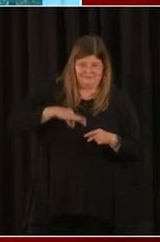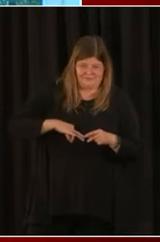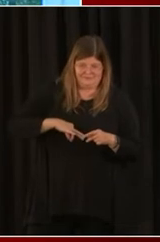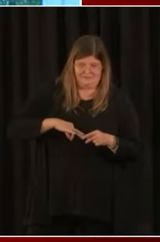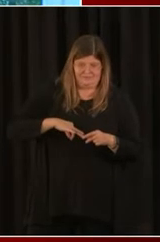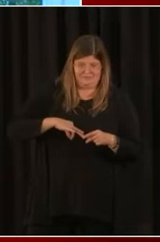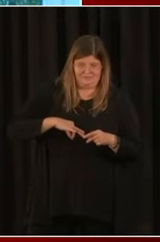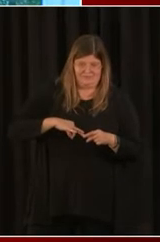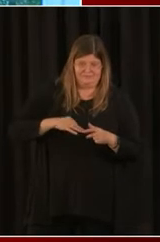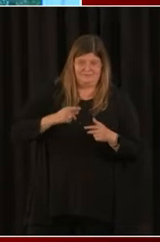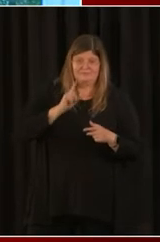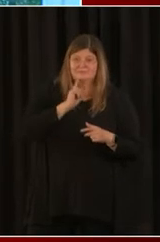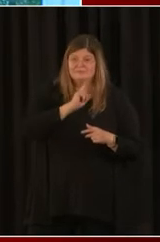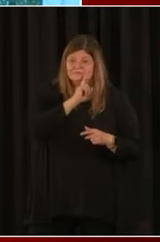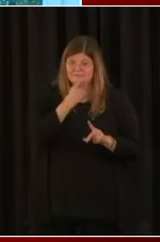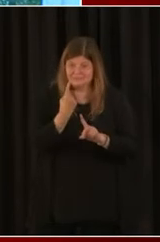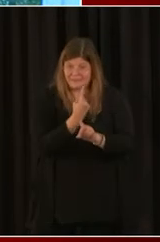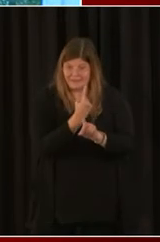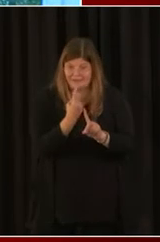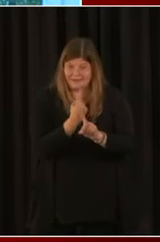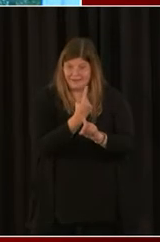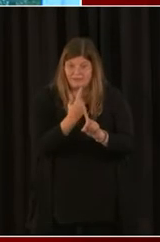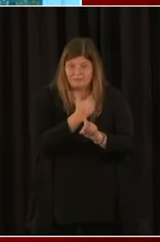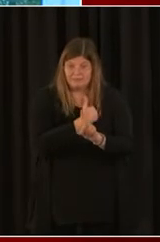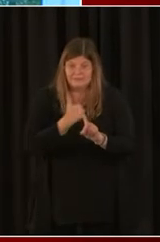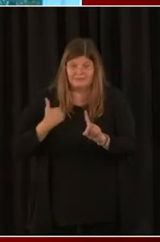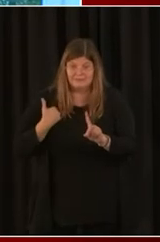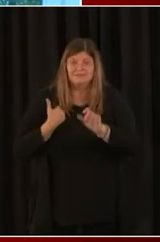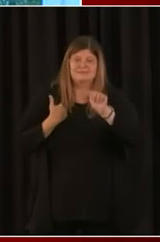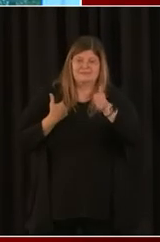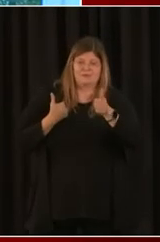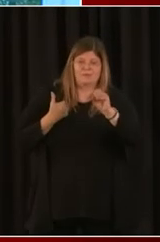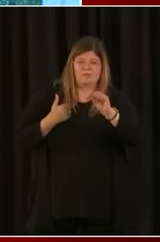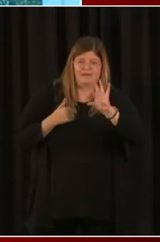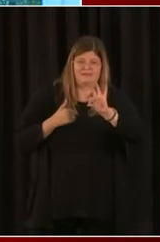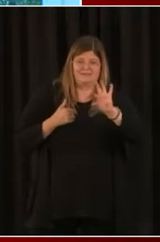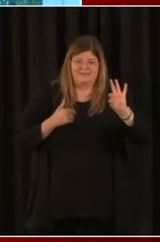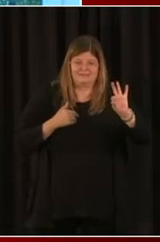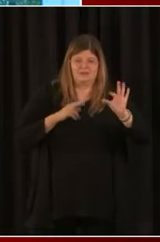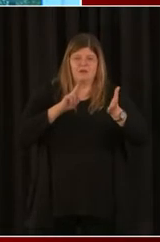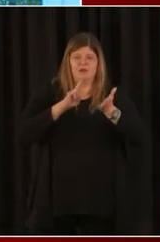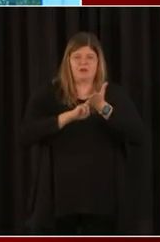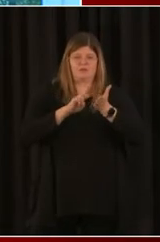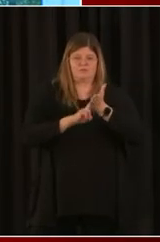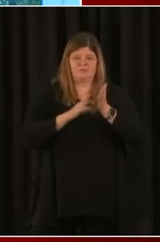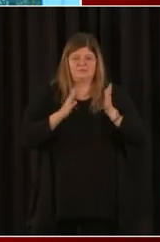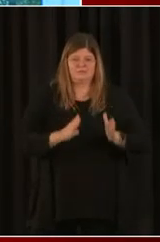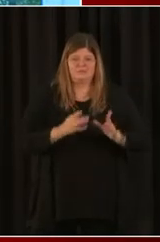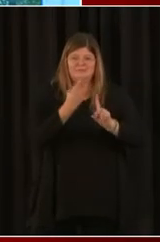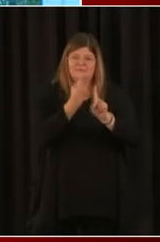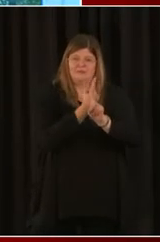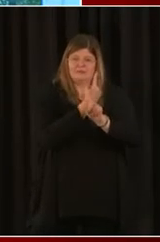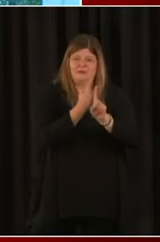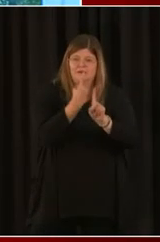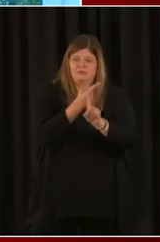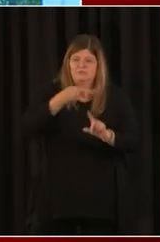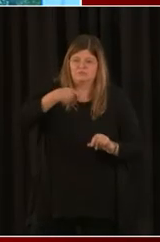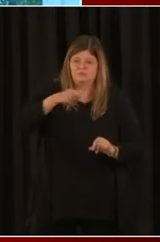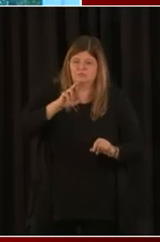1099 contractor or sole proprietor. Okay. Okay.